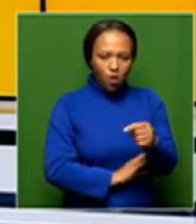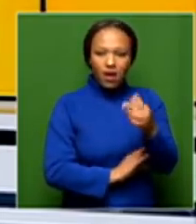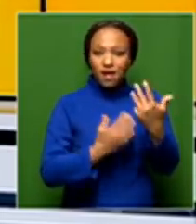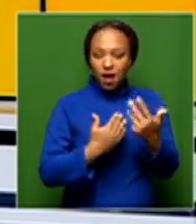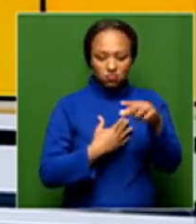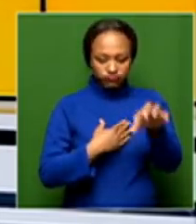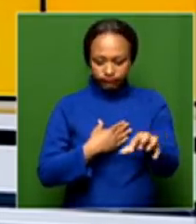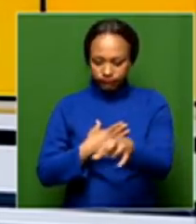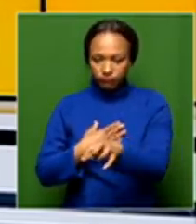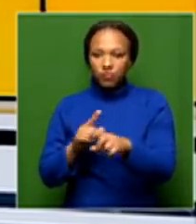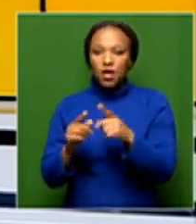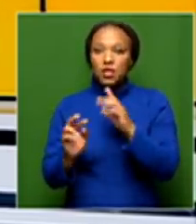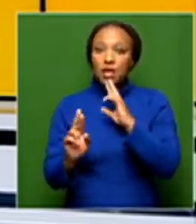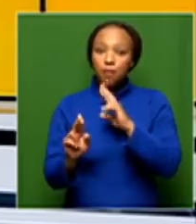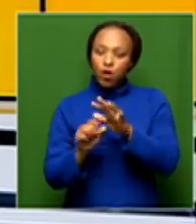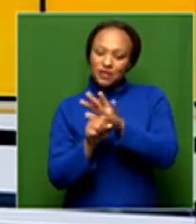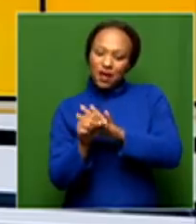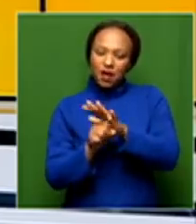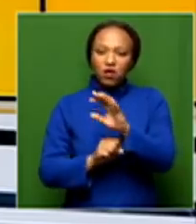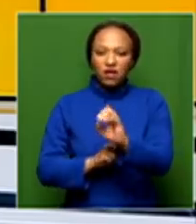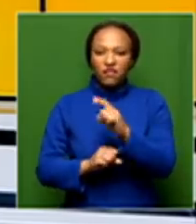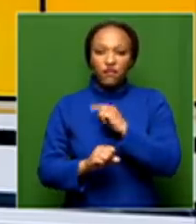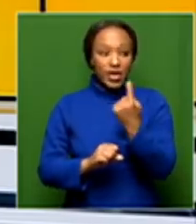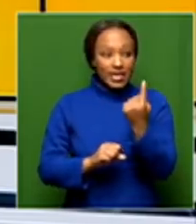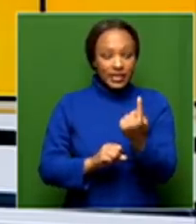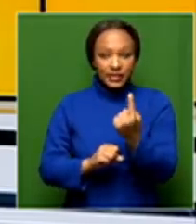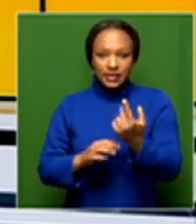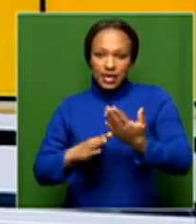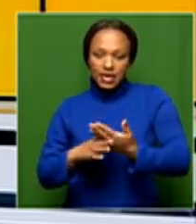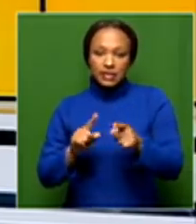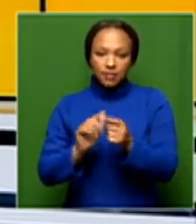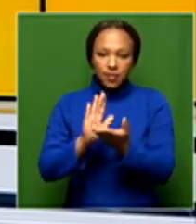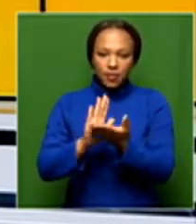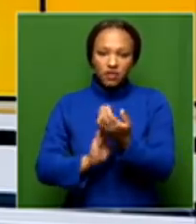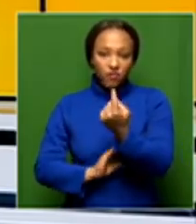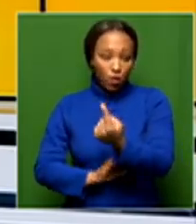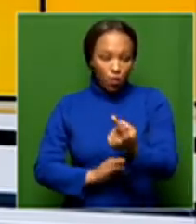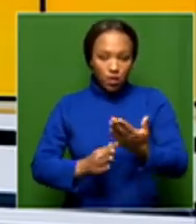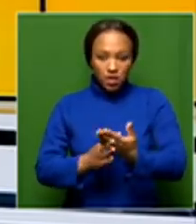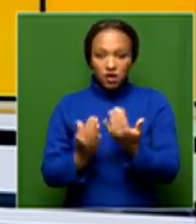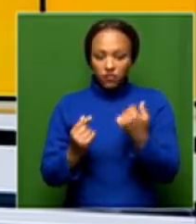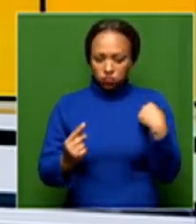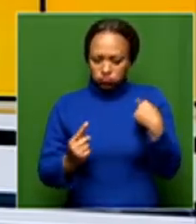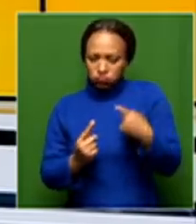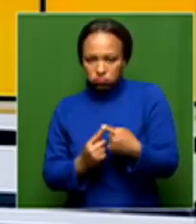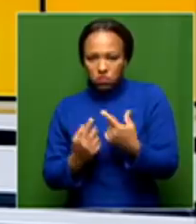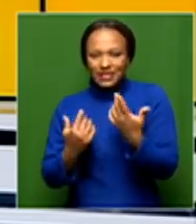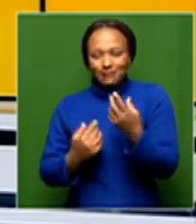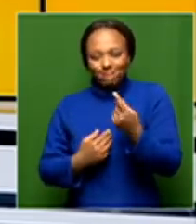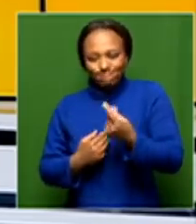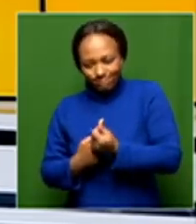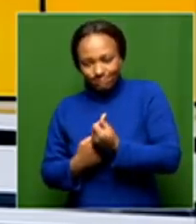provinces. Now, this report gives a brief background about each case and updates on the status of those cases to date. Now,